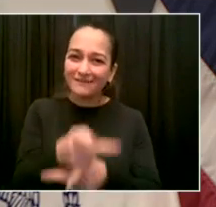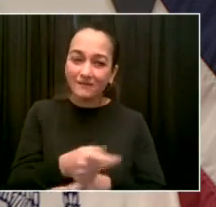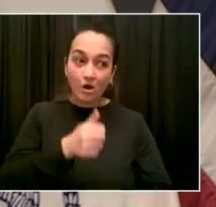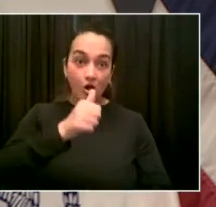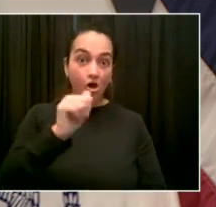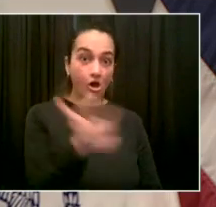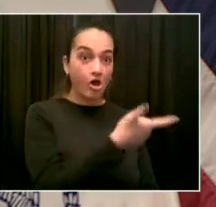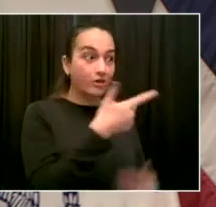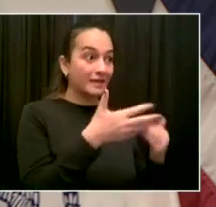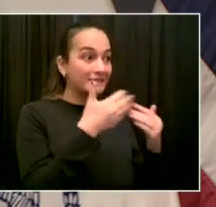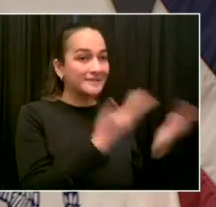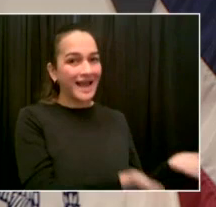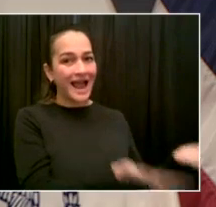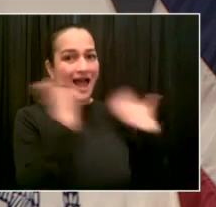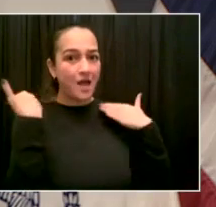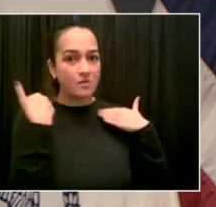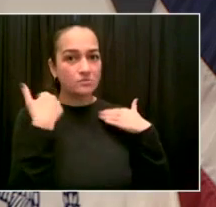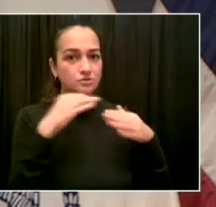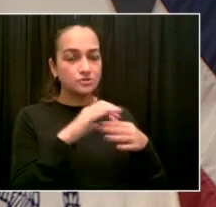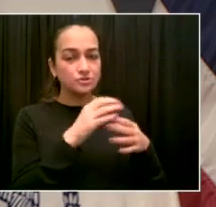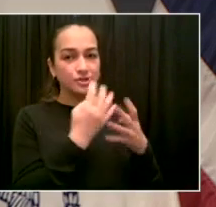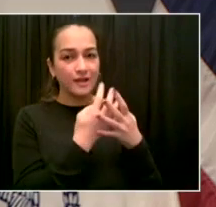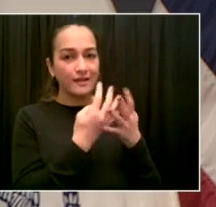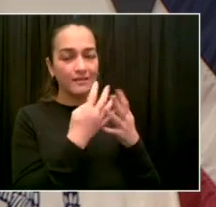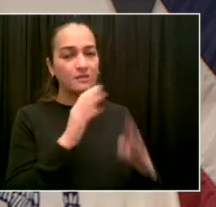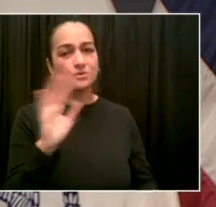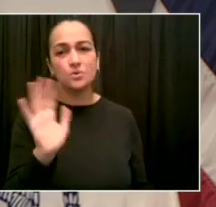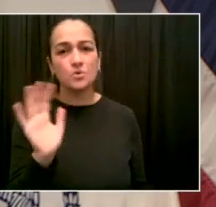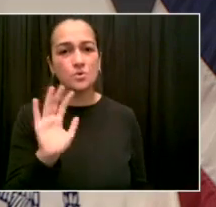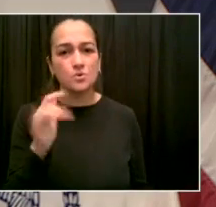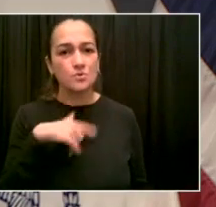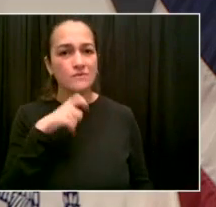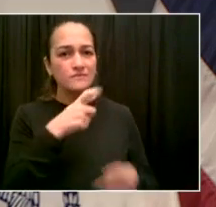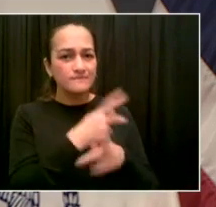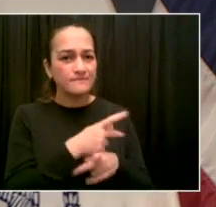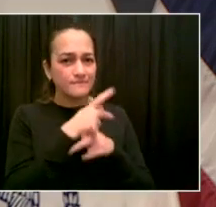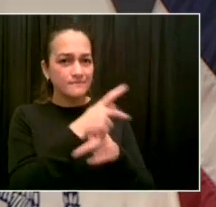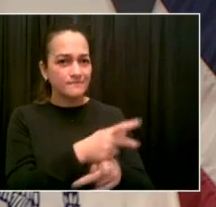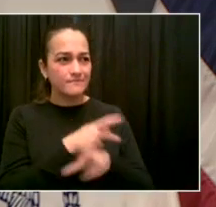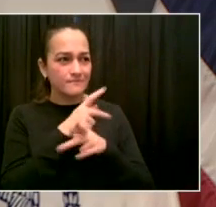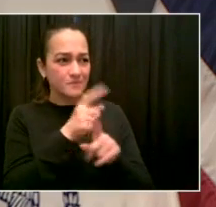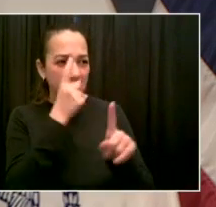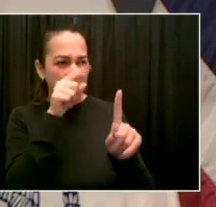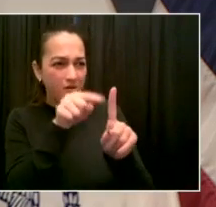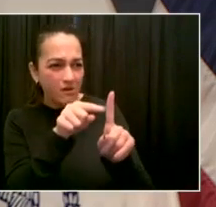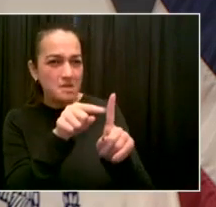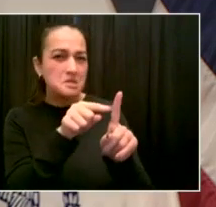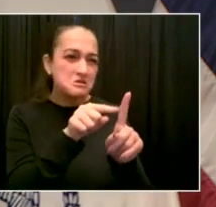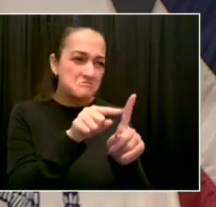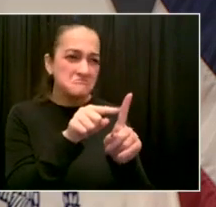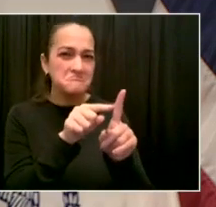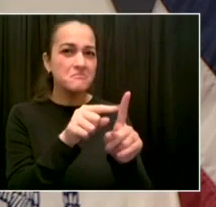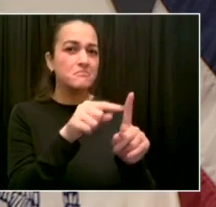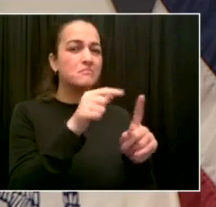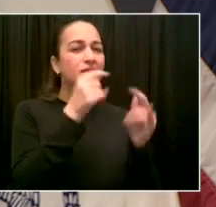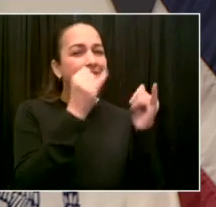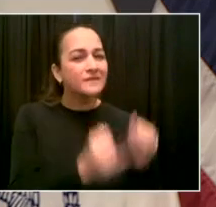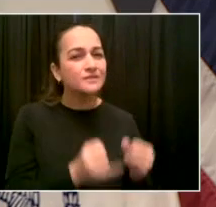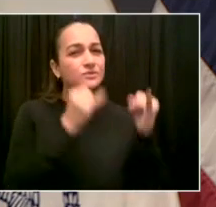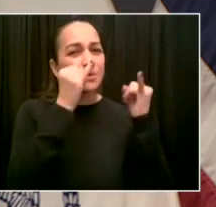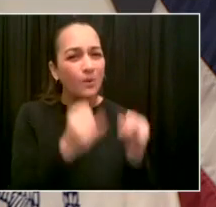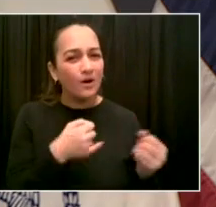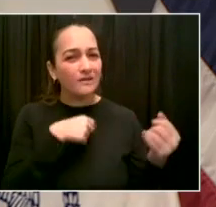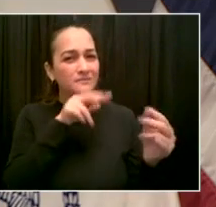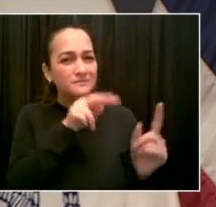number of people to begin with. And we're going to be careful and thoughtful about these releases. There are seven individuals who will be released in the next 24 to 48